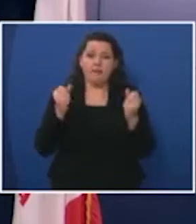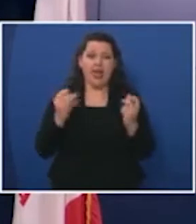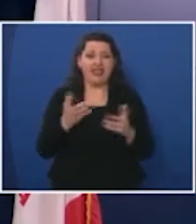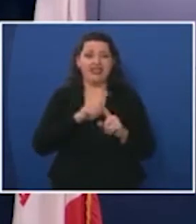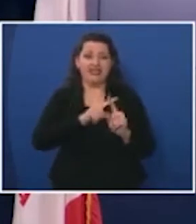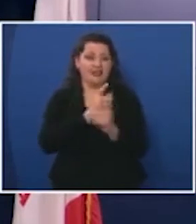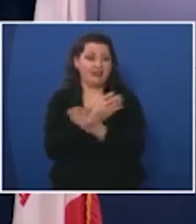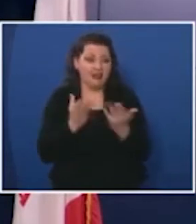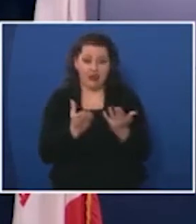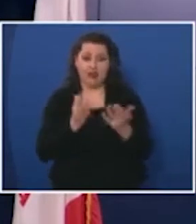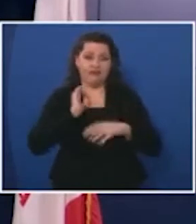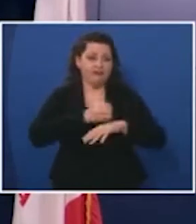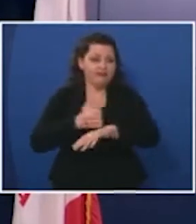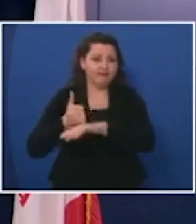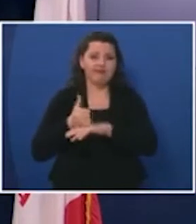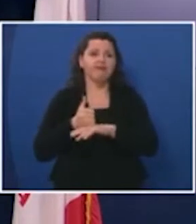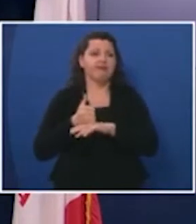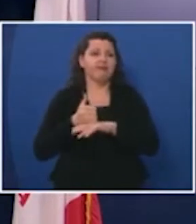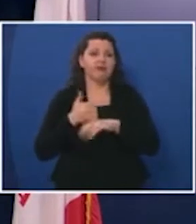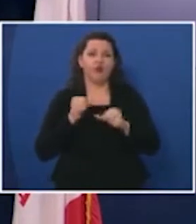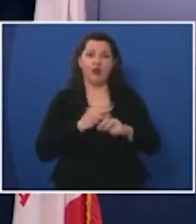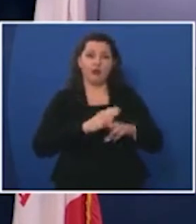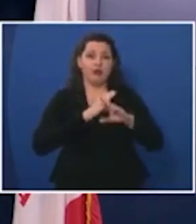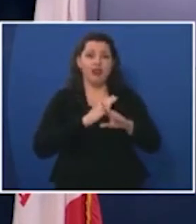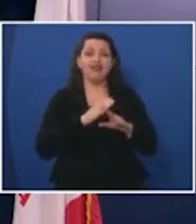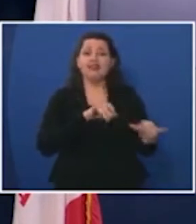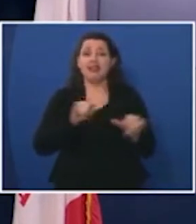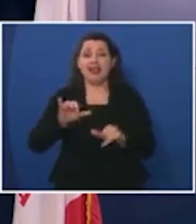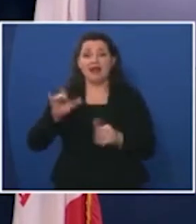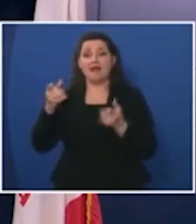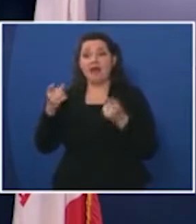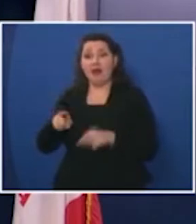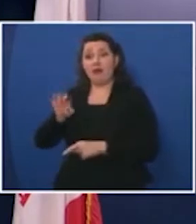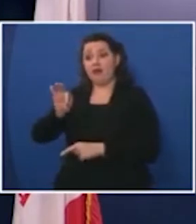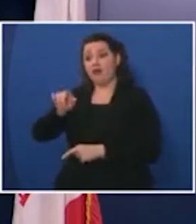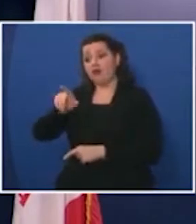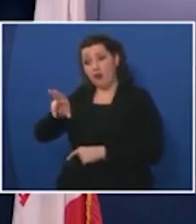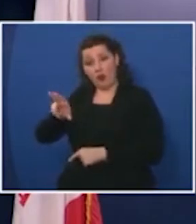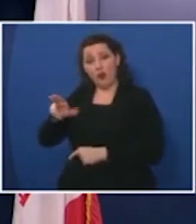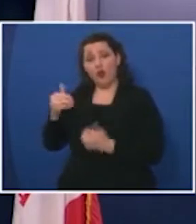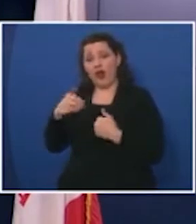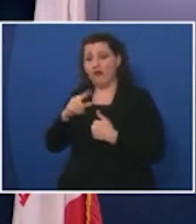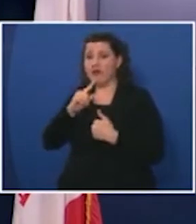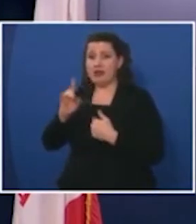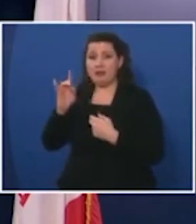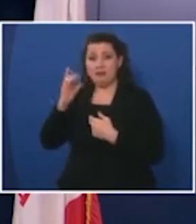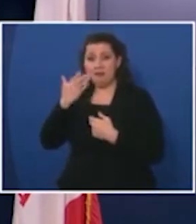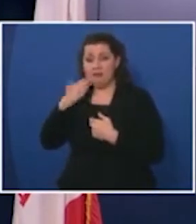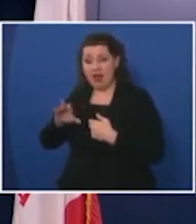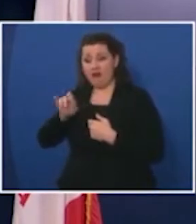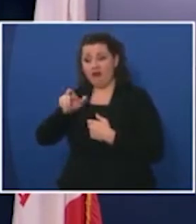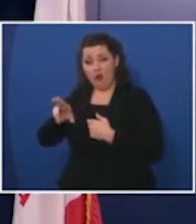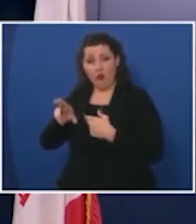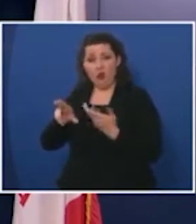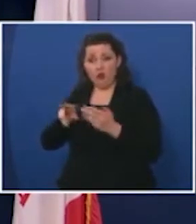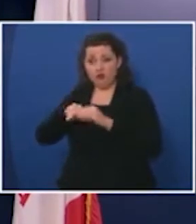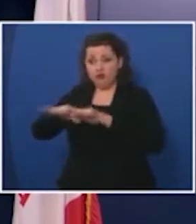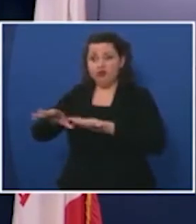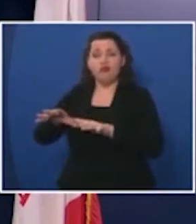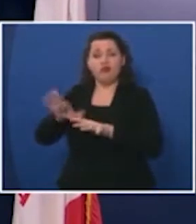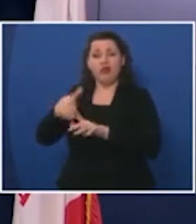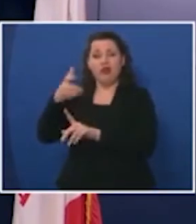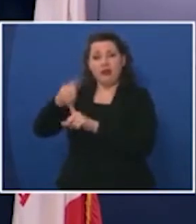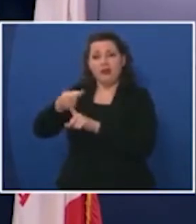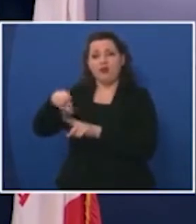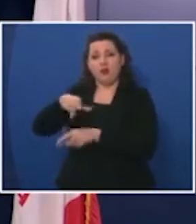that we've put in place just like when the flu when we have a significant flu outbreak it impacts those